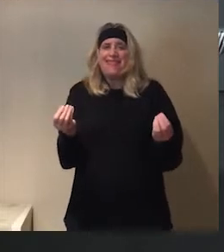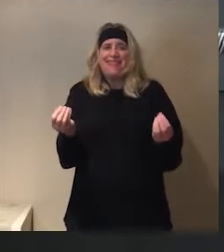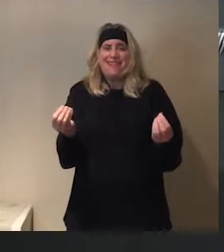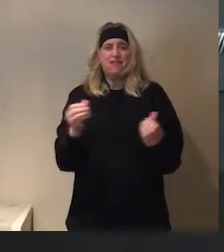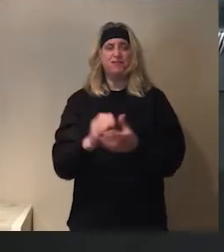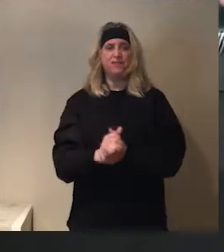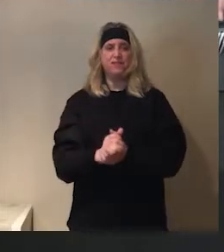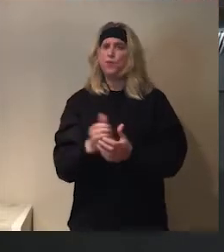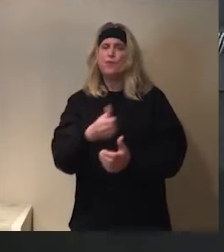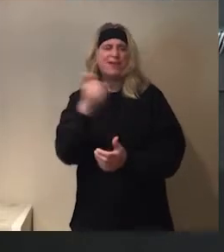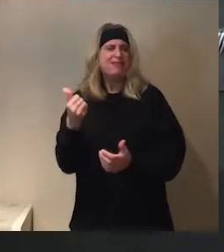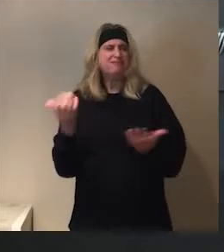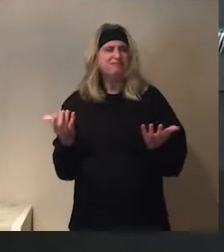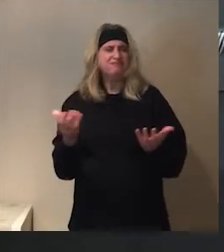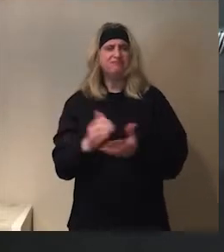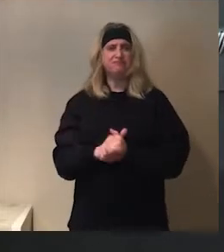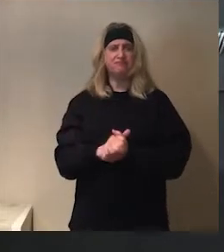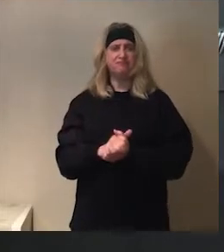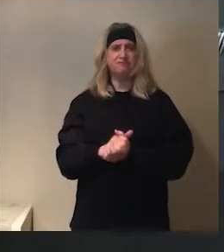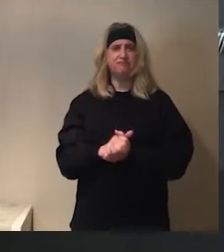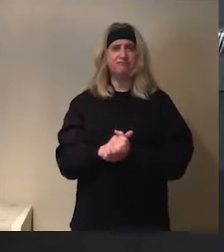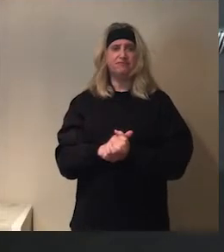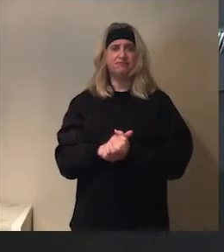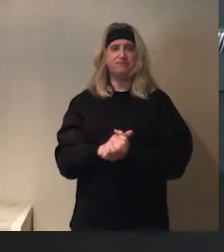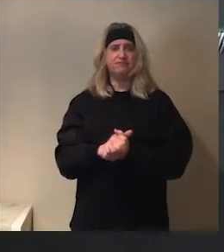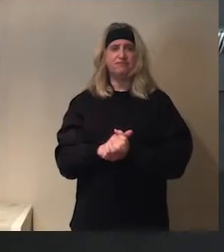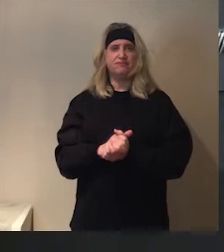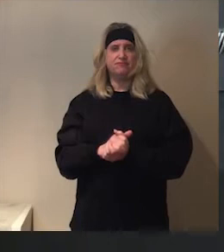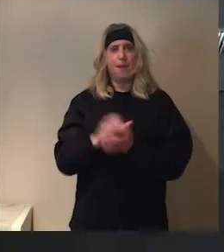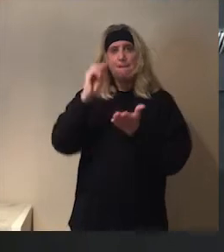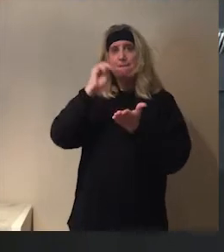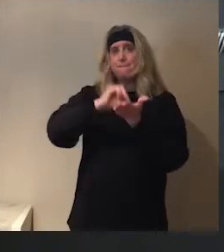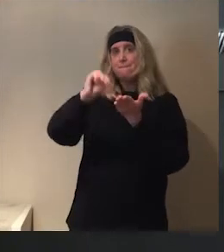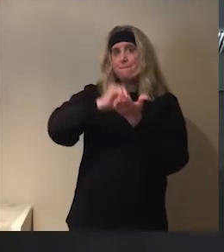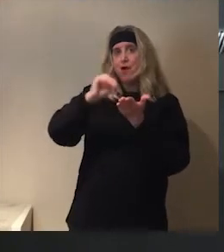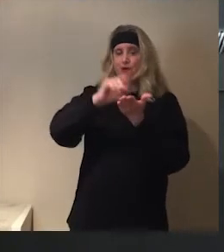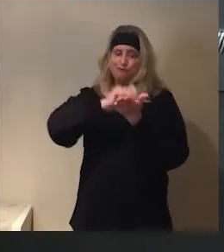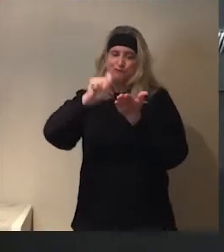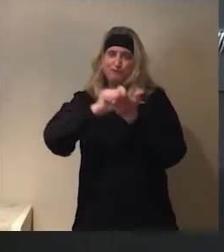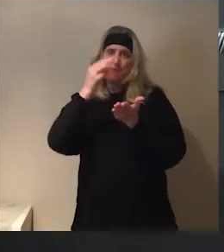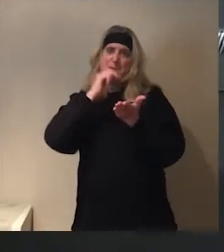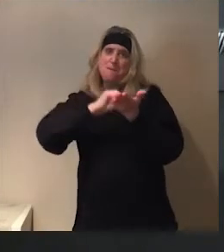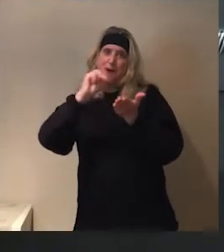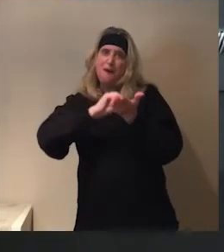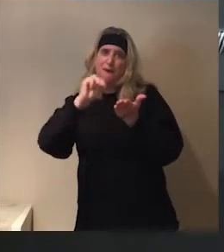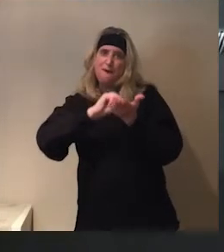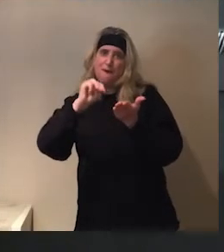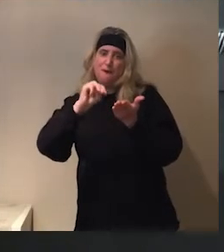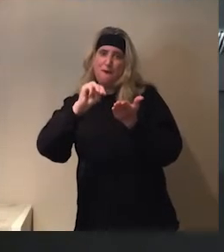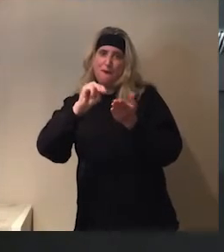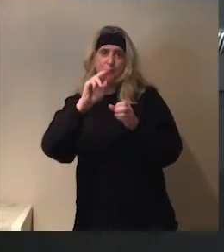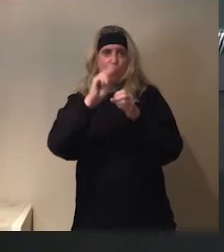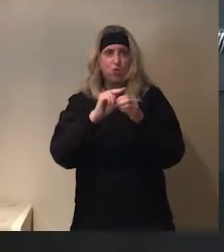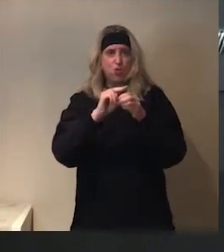else? A marker. Marker? Yes. A marker. We're going to use